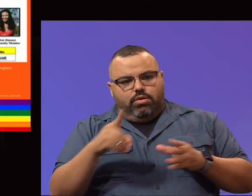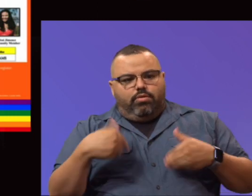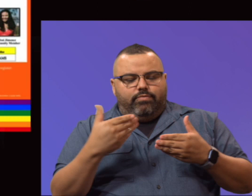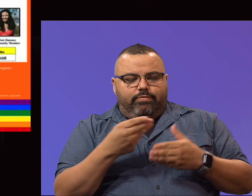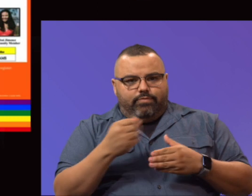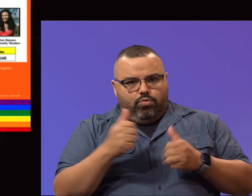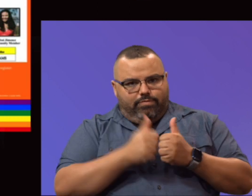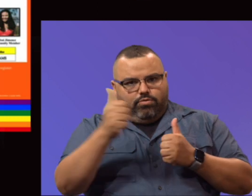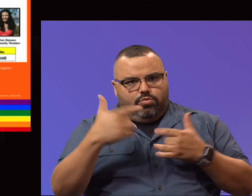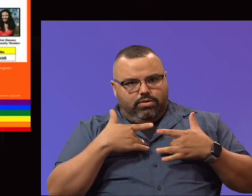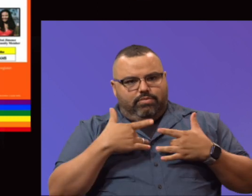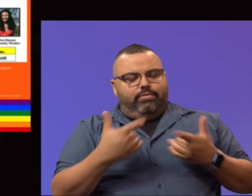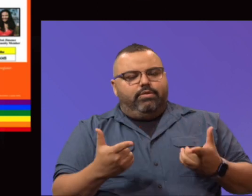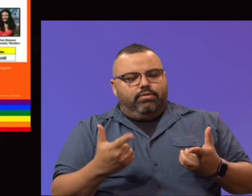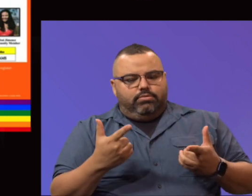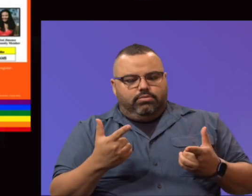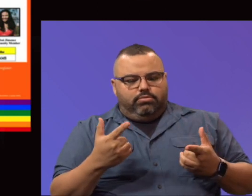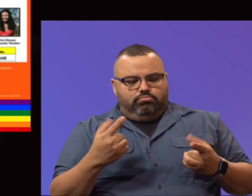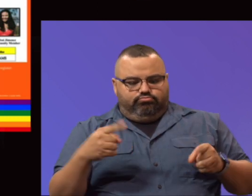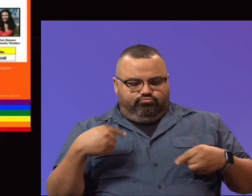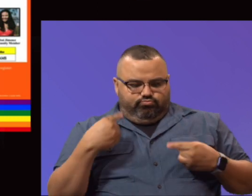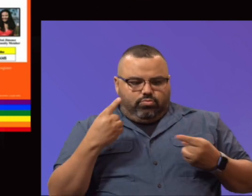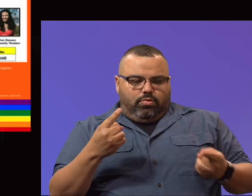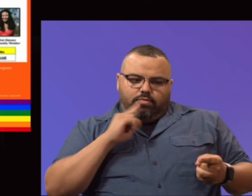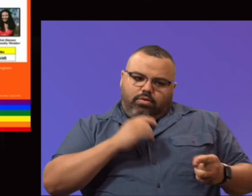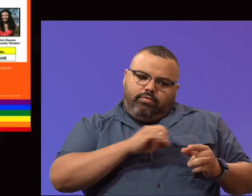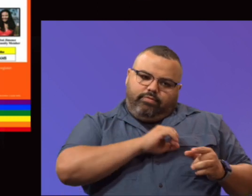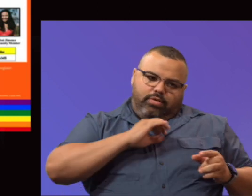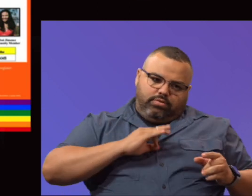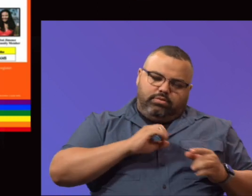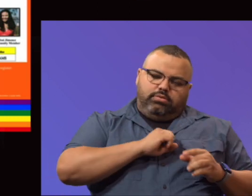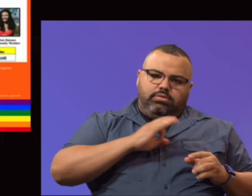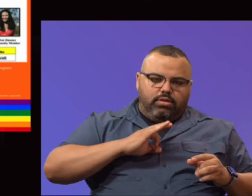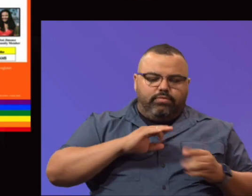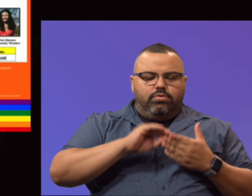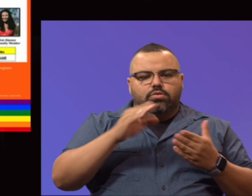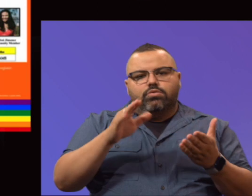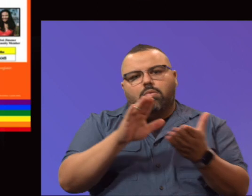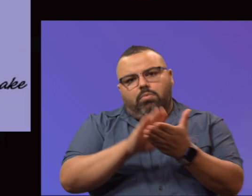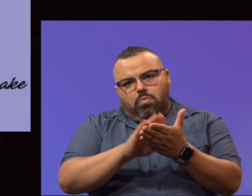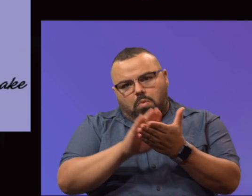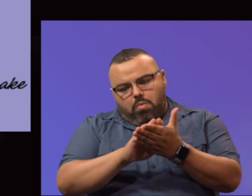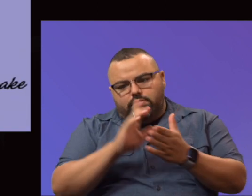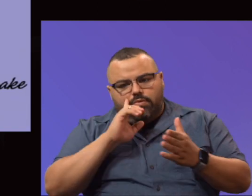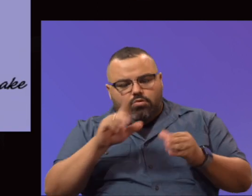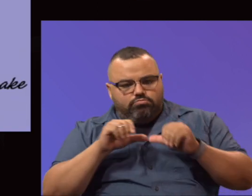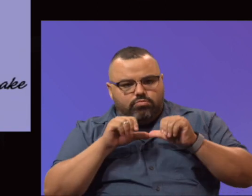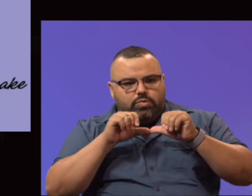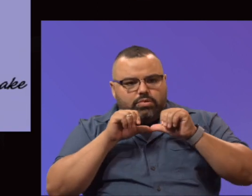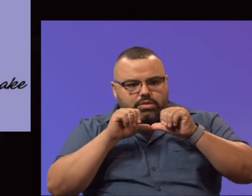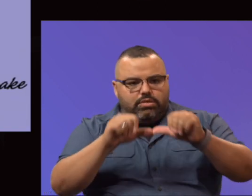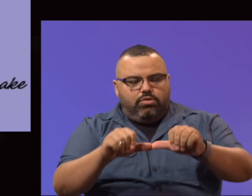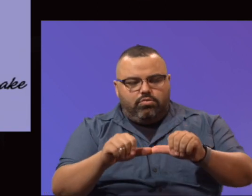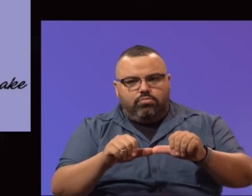last year for our faculty, staff, and students. And so, kudos for continuing to move these forward. Dr.